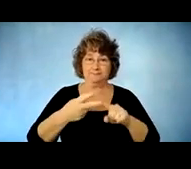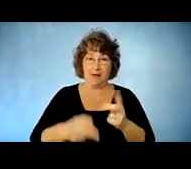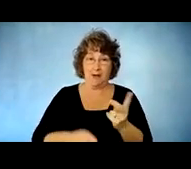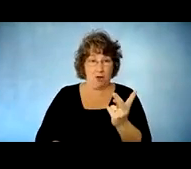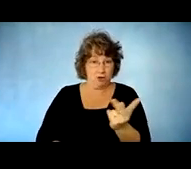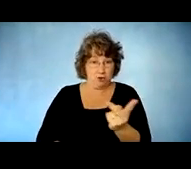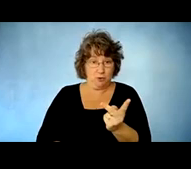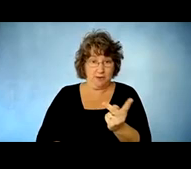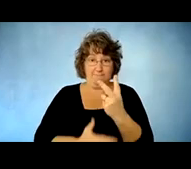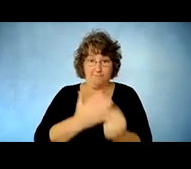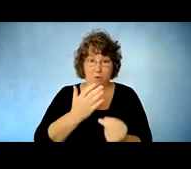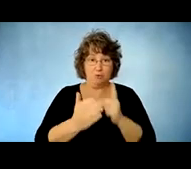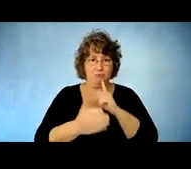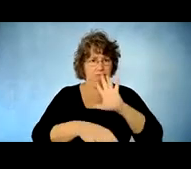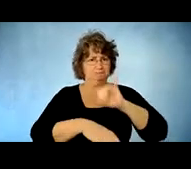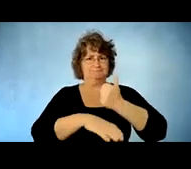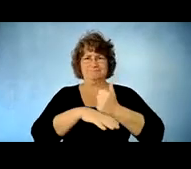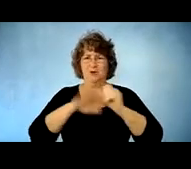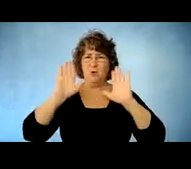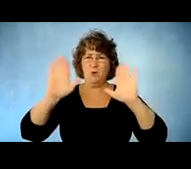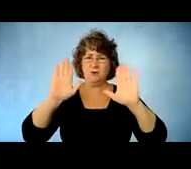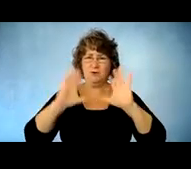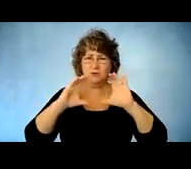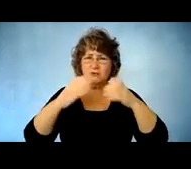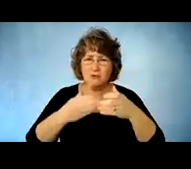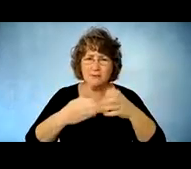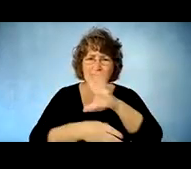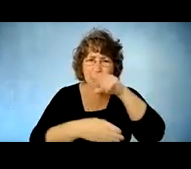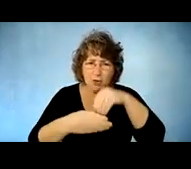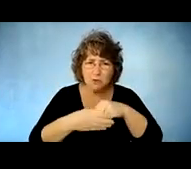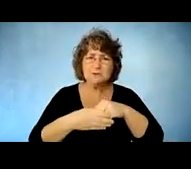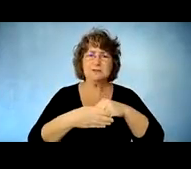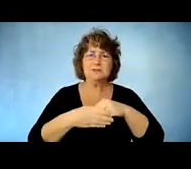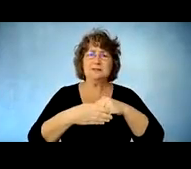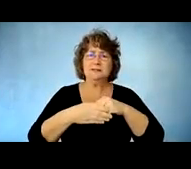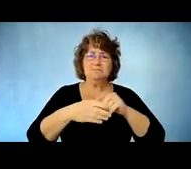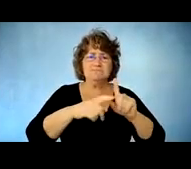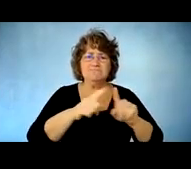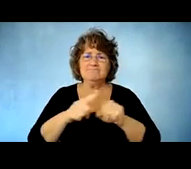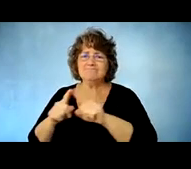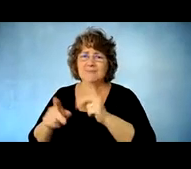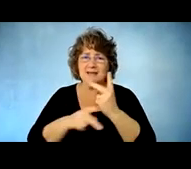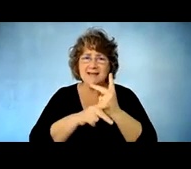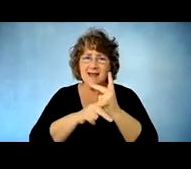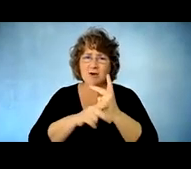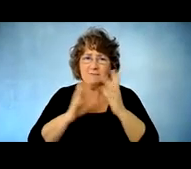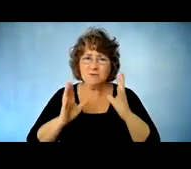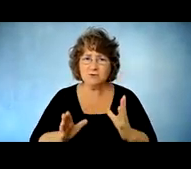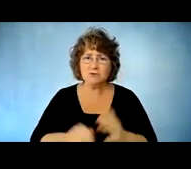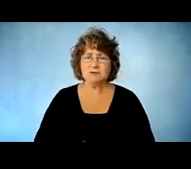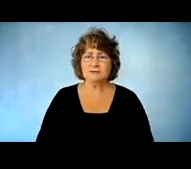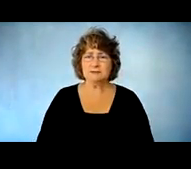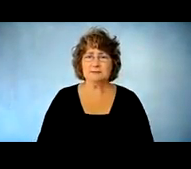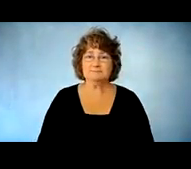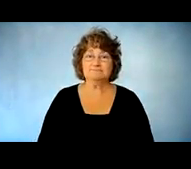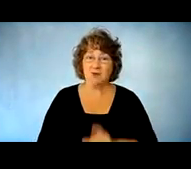great group with other caregivers to kind of hear all their questions and concerns they're